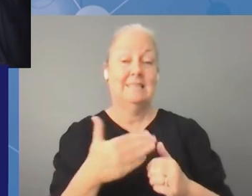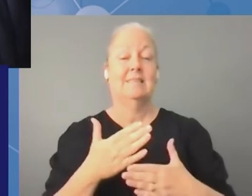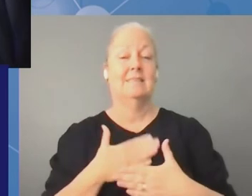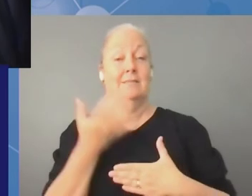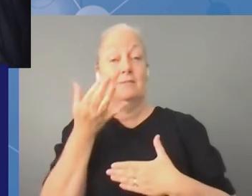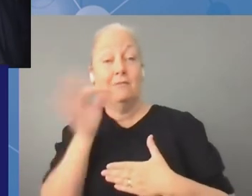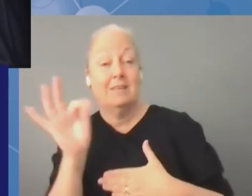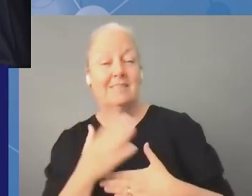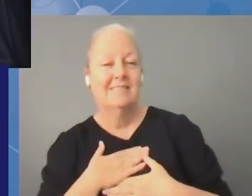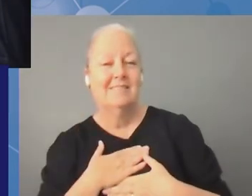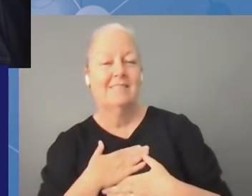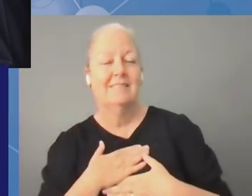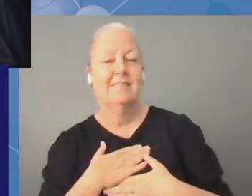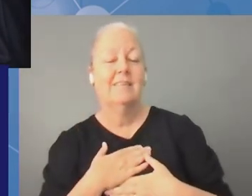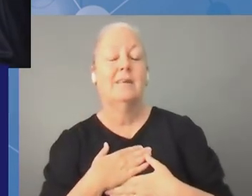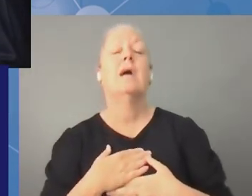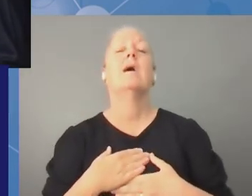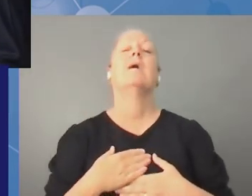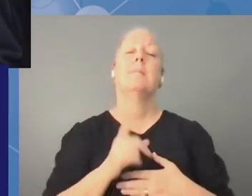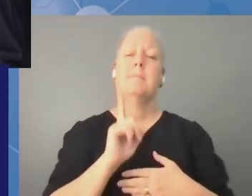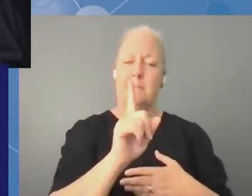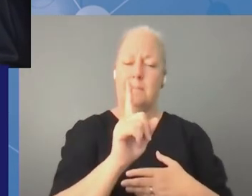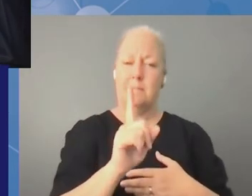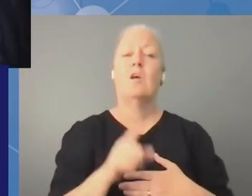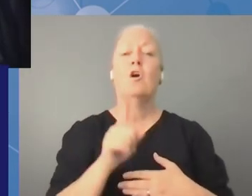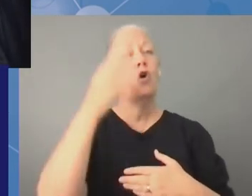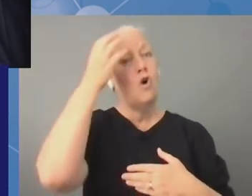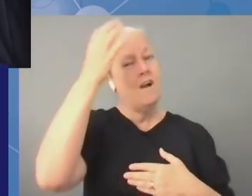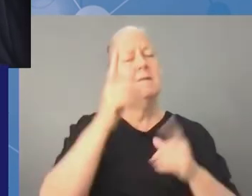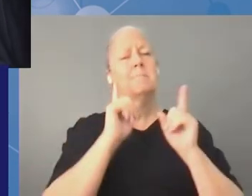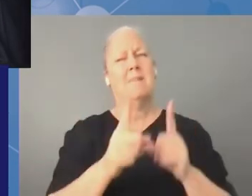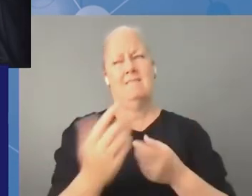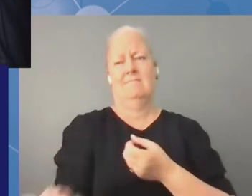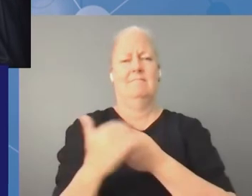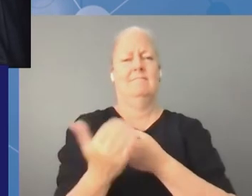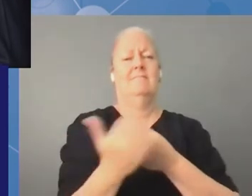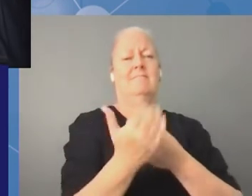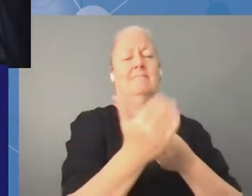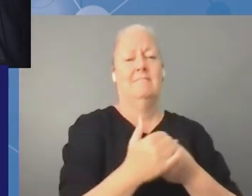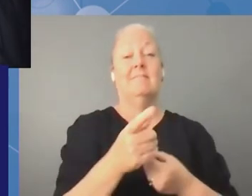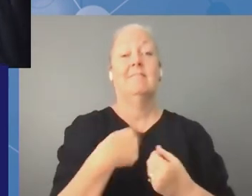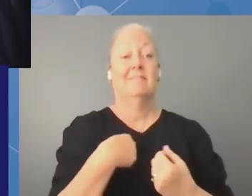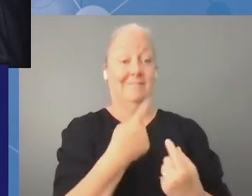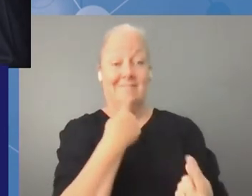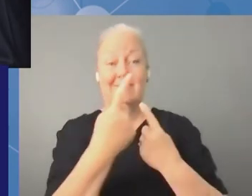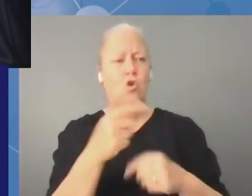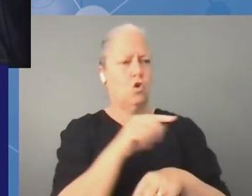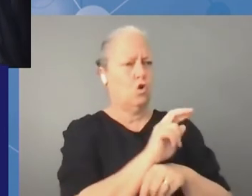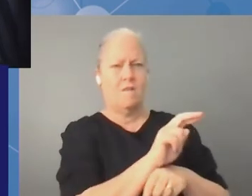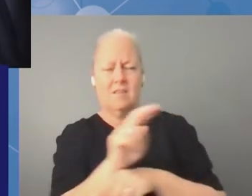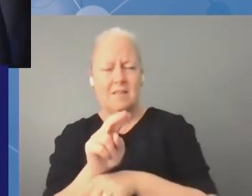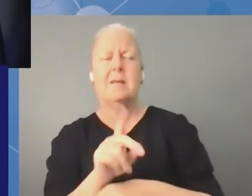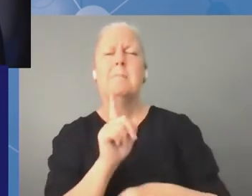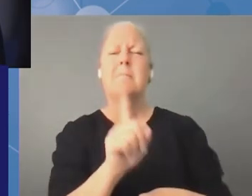we should also involve governments because we are discussing governance here but we represent the civic